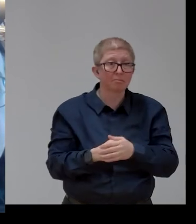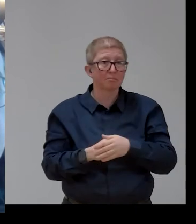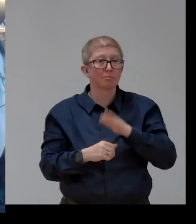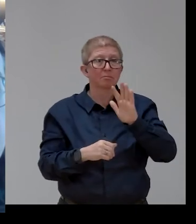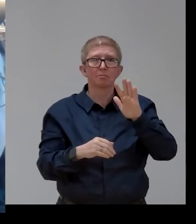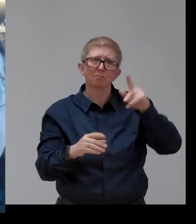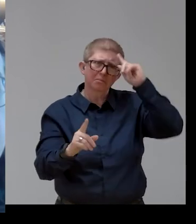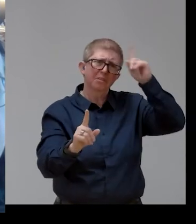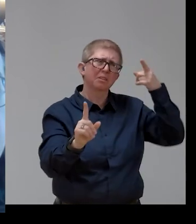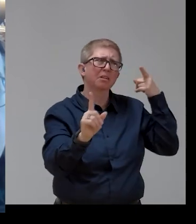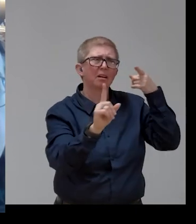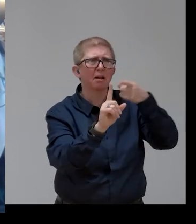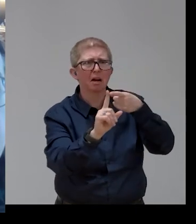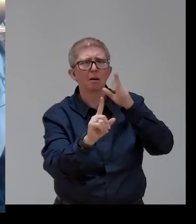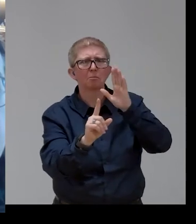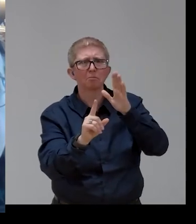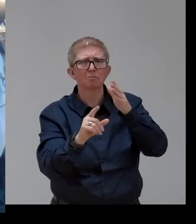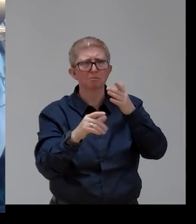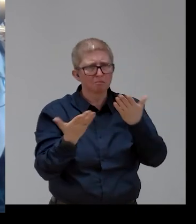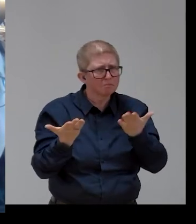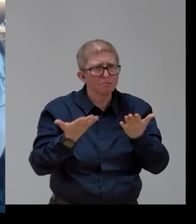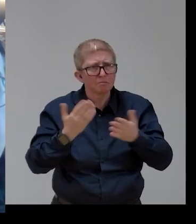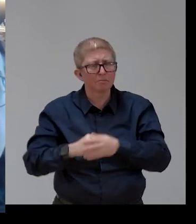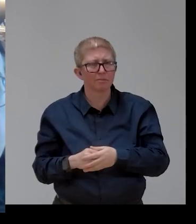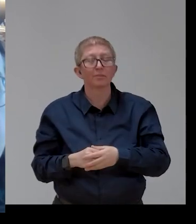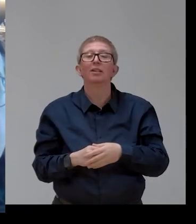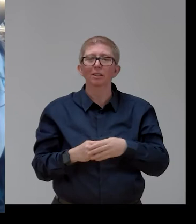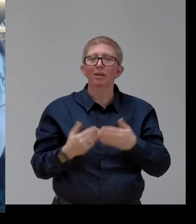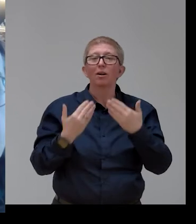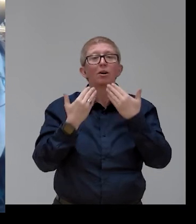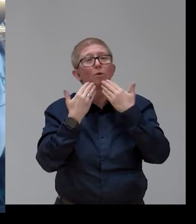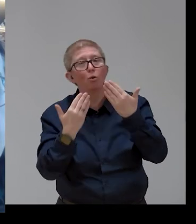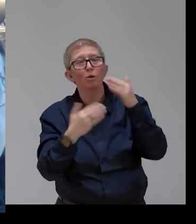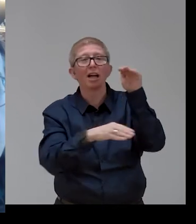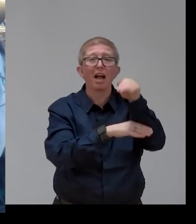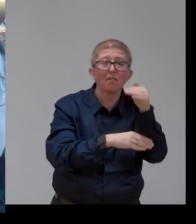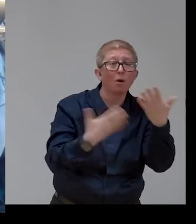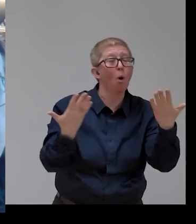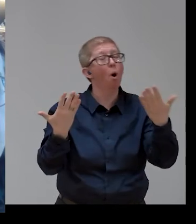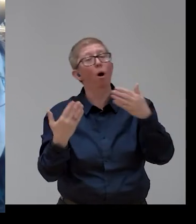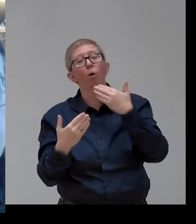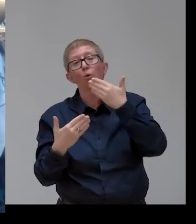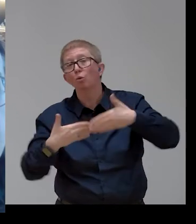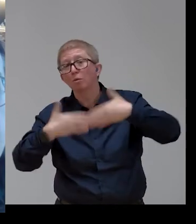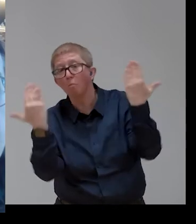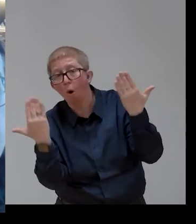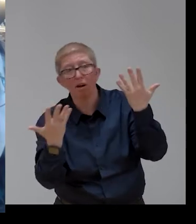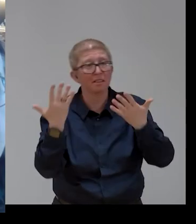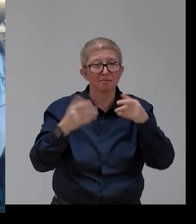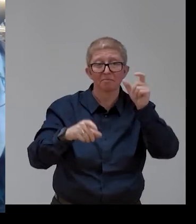Hello, good afternoon or good morning to all the people in other